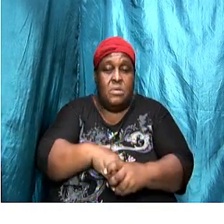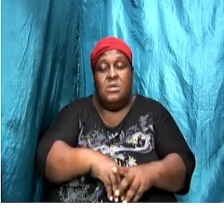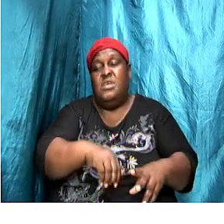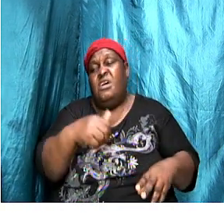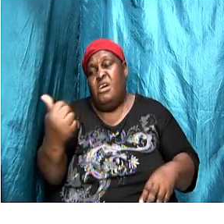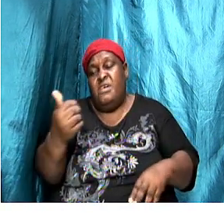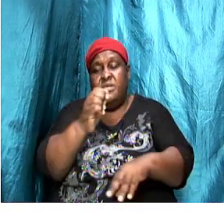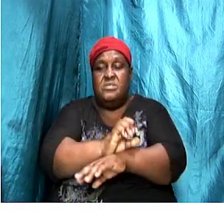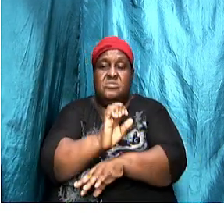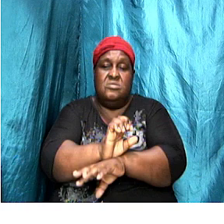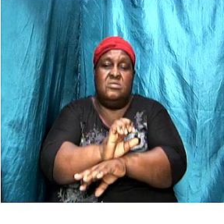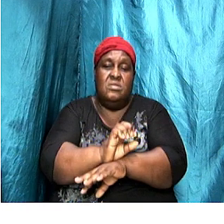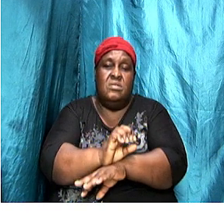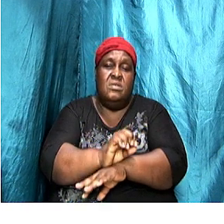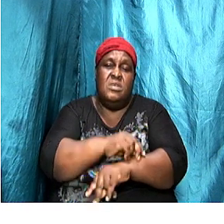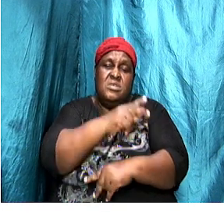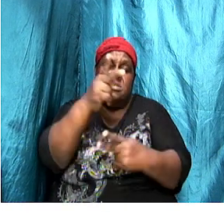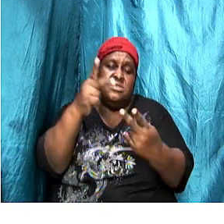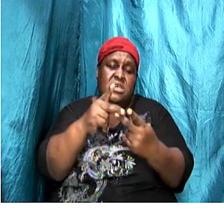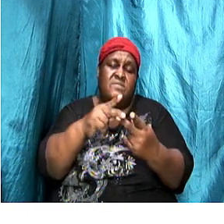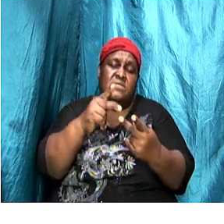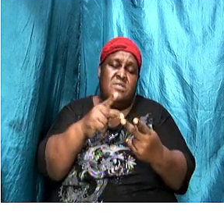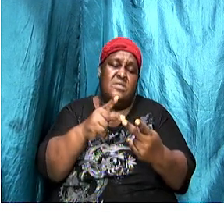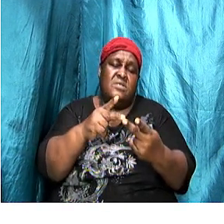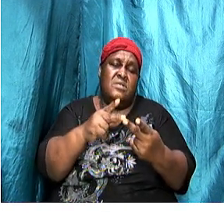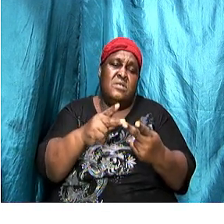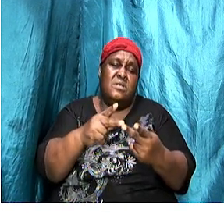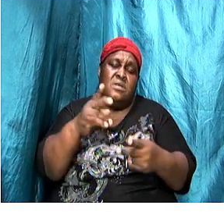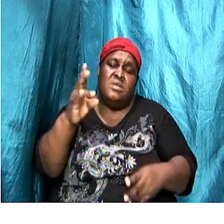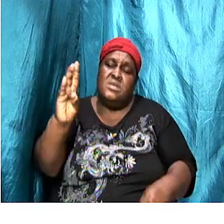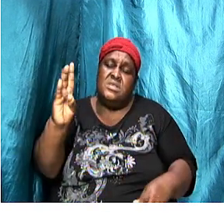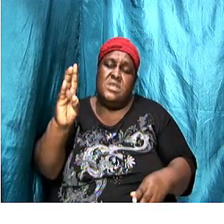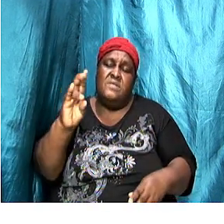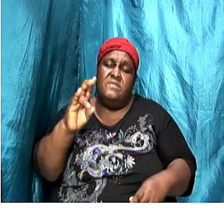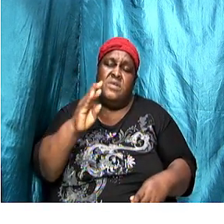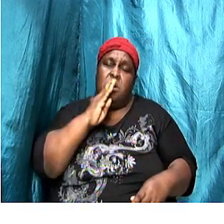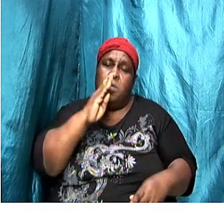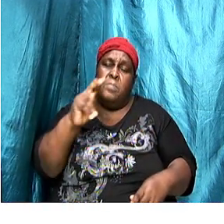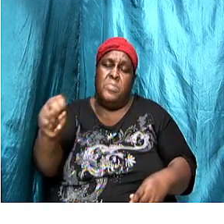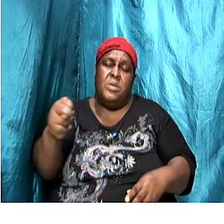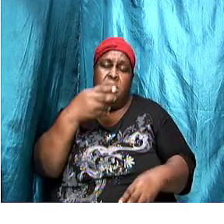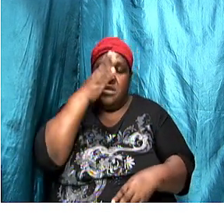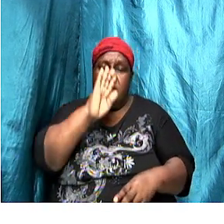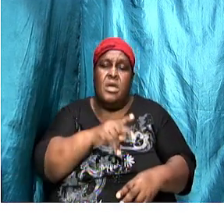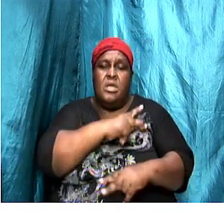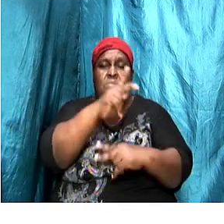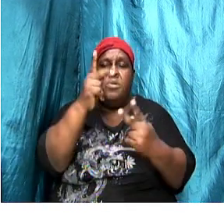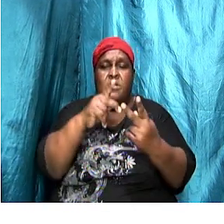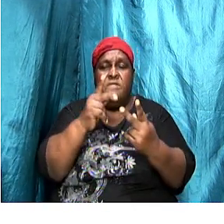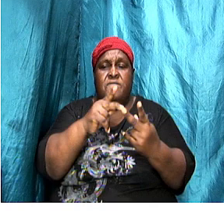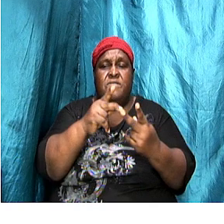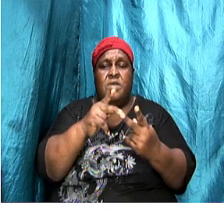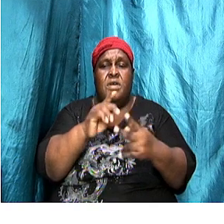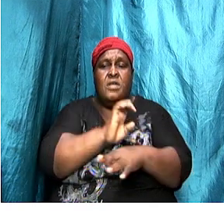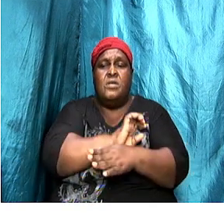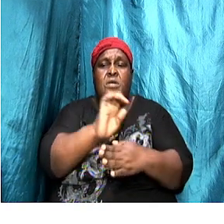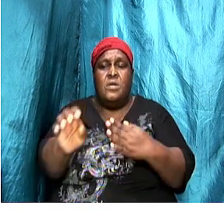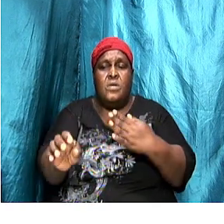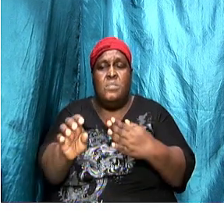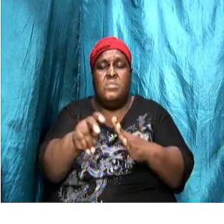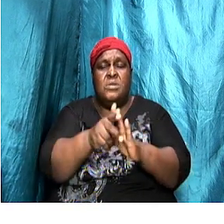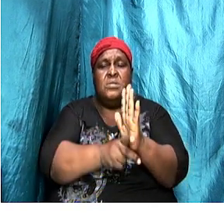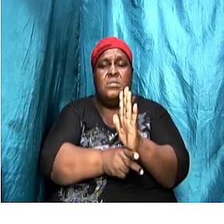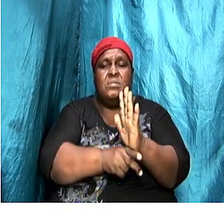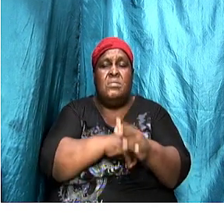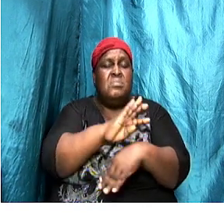But seven being God's perfect number, as we said, and represents completeness, they were all